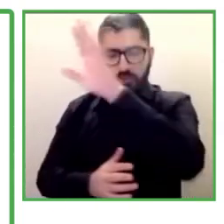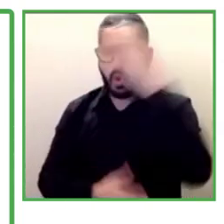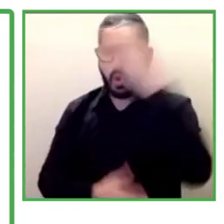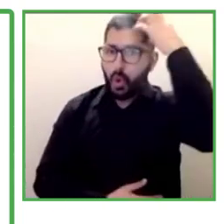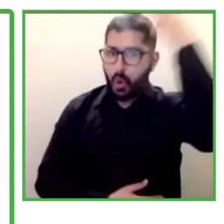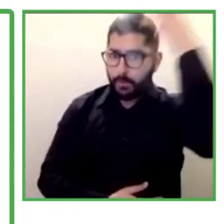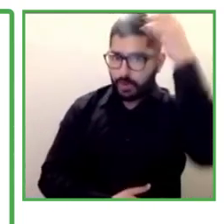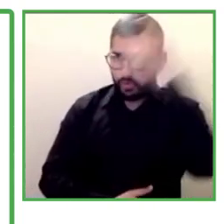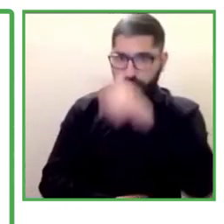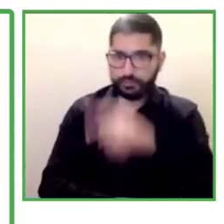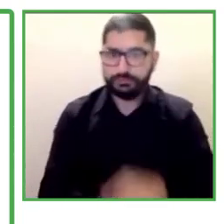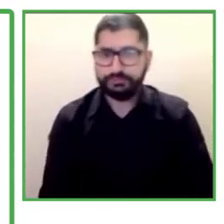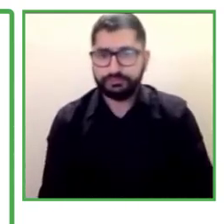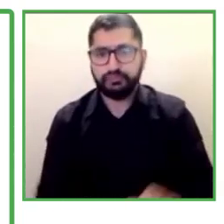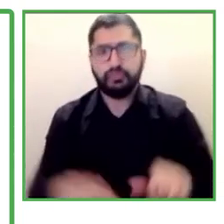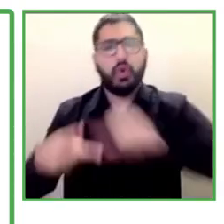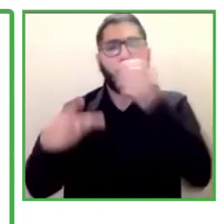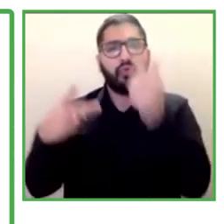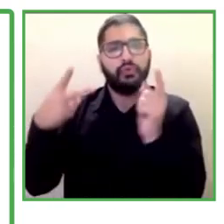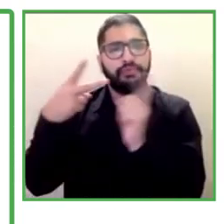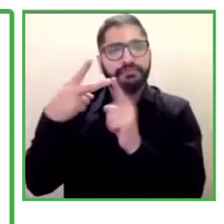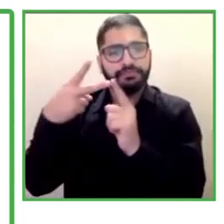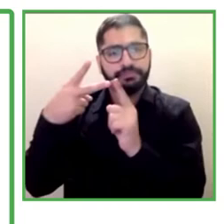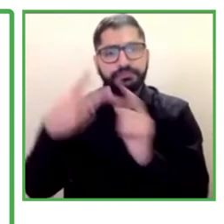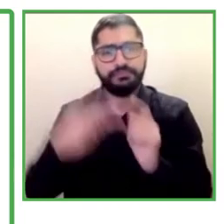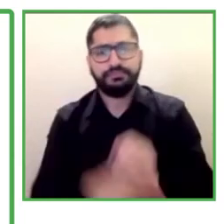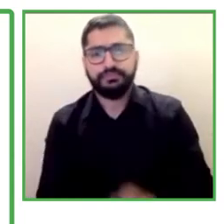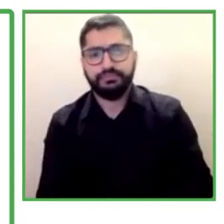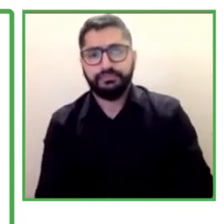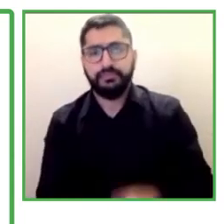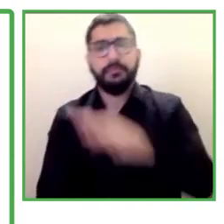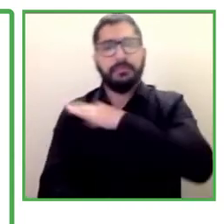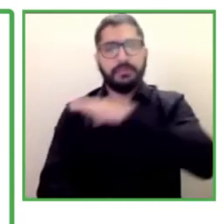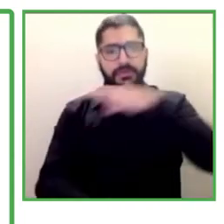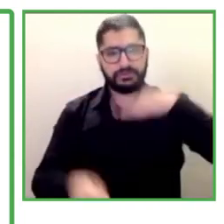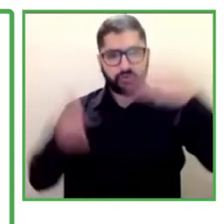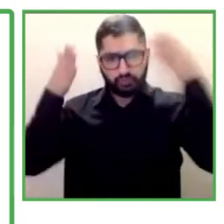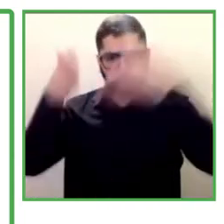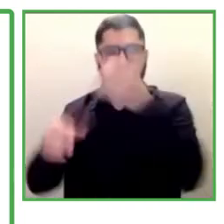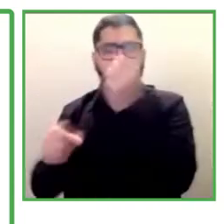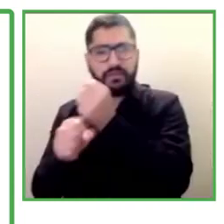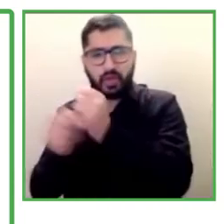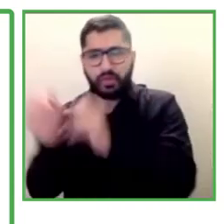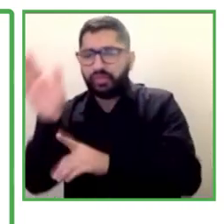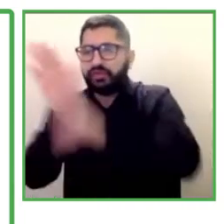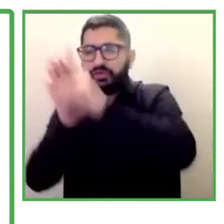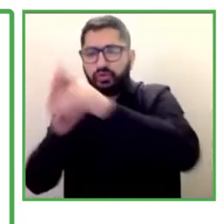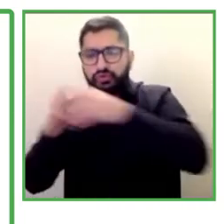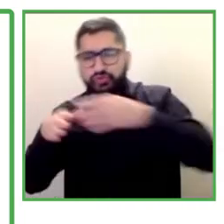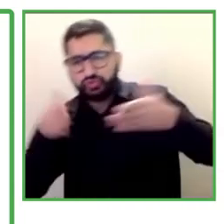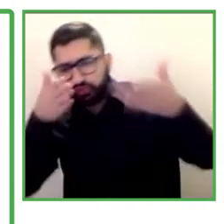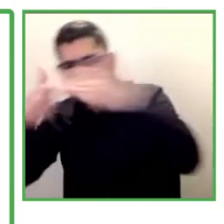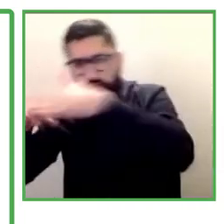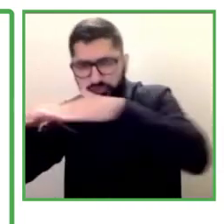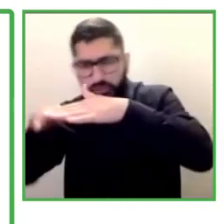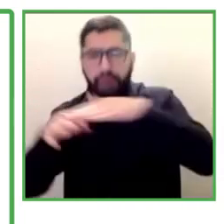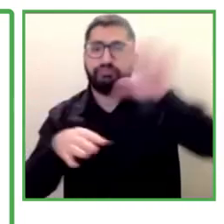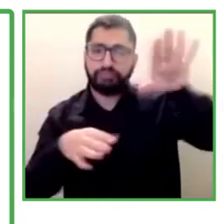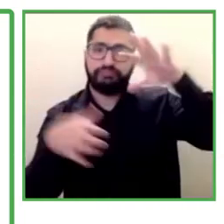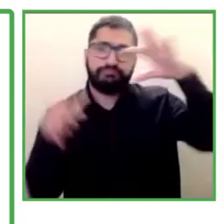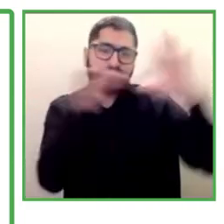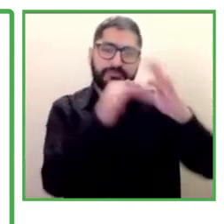topic. With Zohavi Senales, that is part of the Ministry of Social Development, that is also part of the Consultative